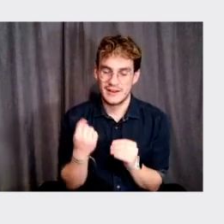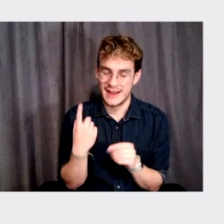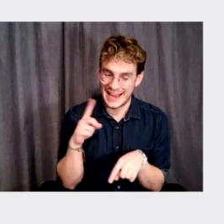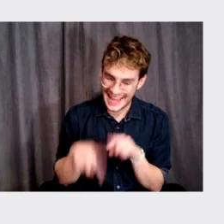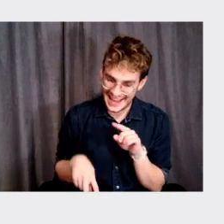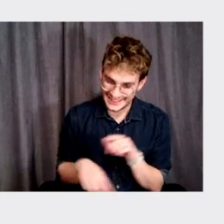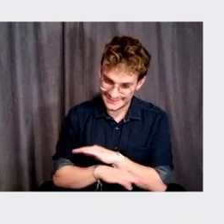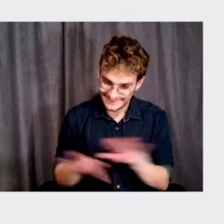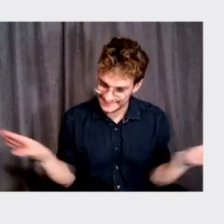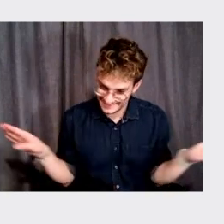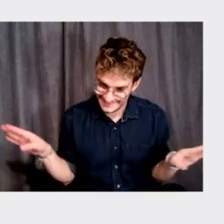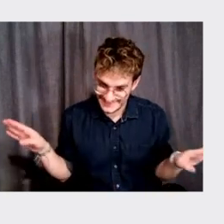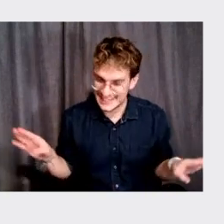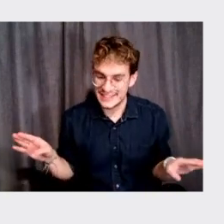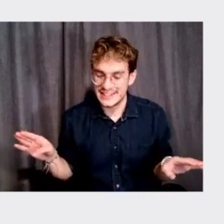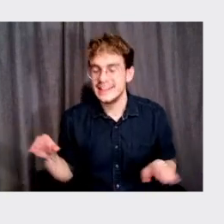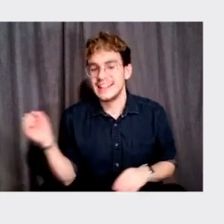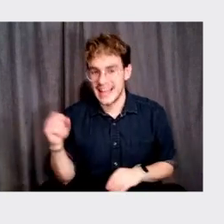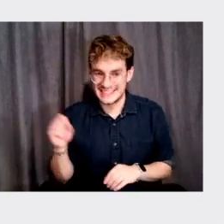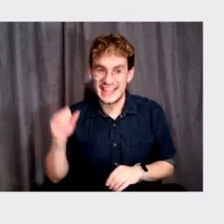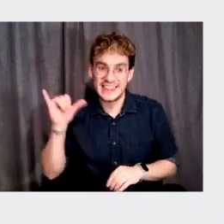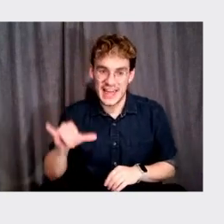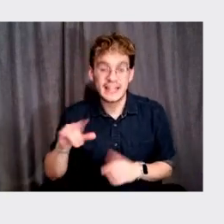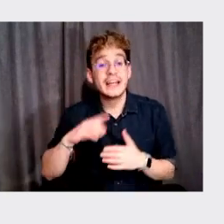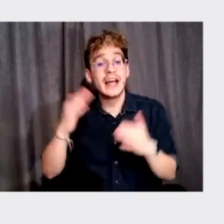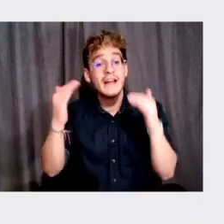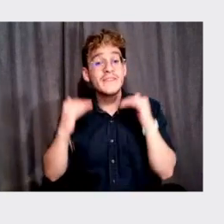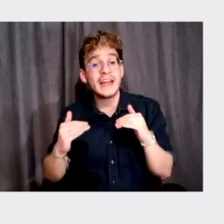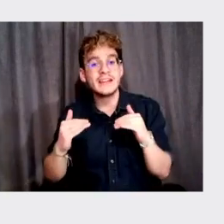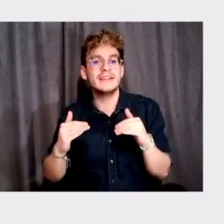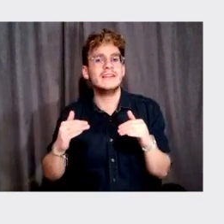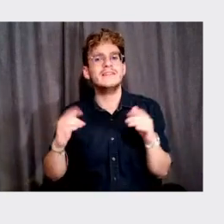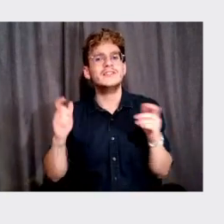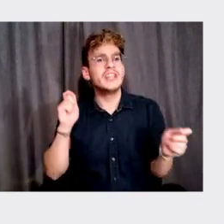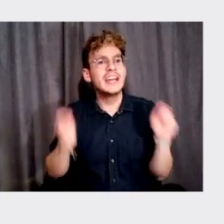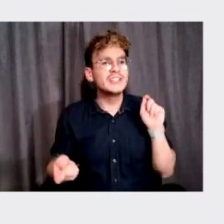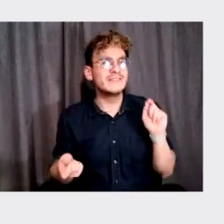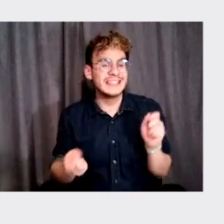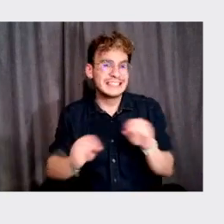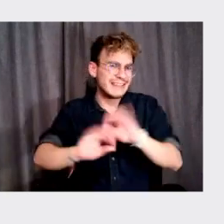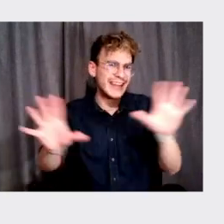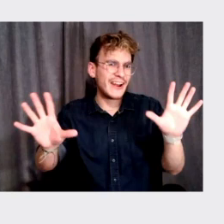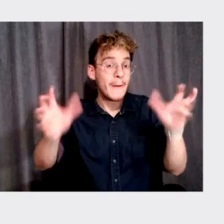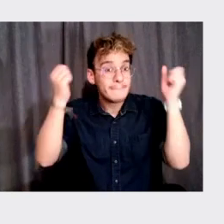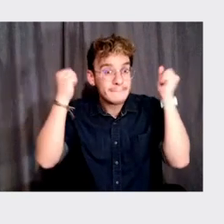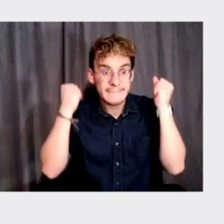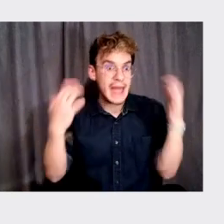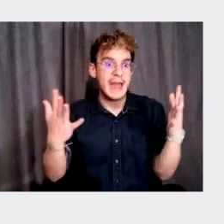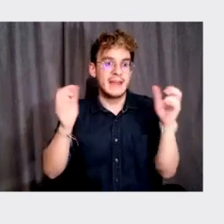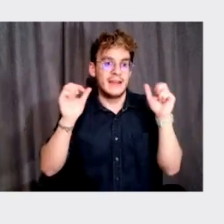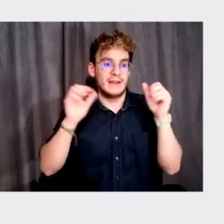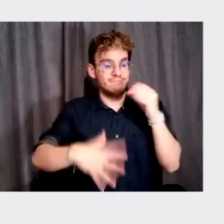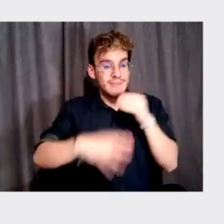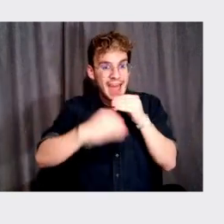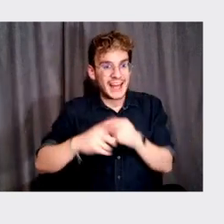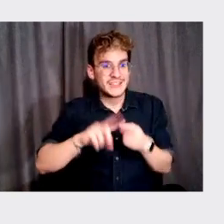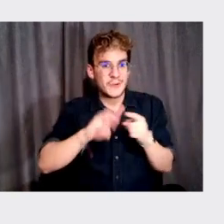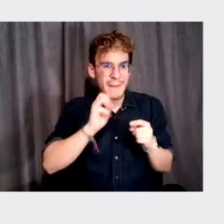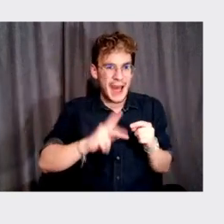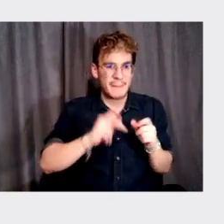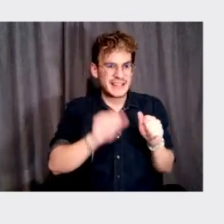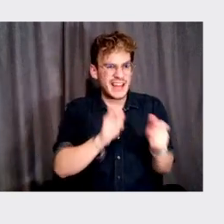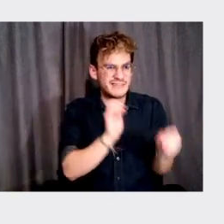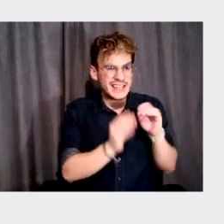as you know, but yes, there's that. And then, and then the, you know, the evolution, I think it's very clear. There's so many things you can do with the map. I think there's a lot of,